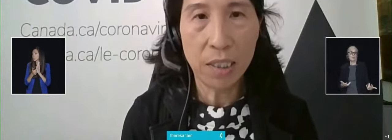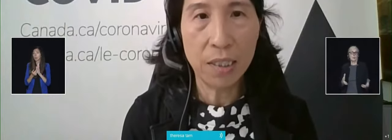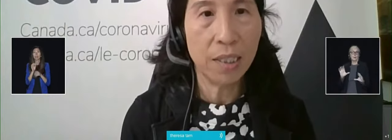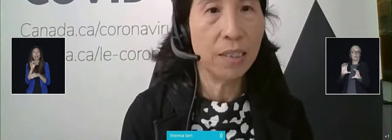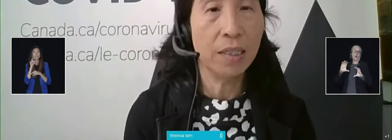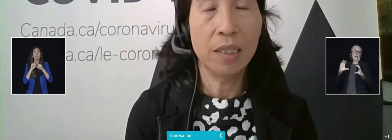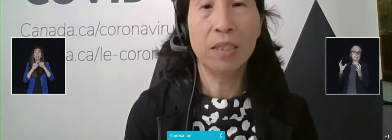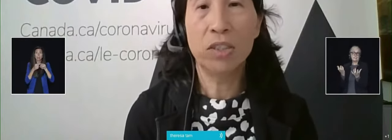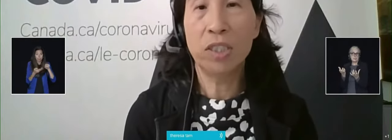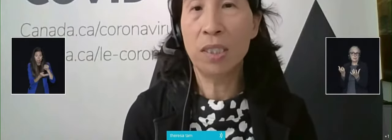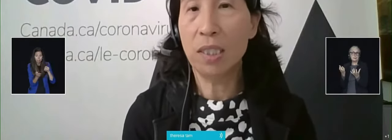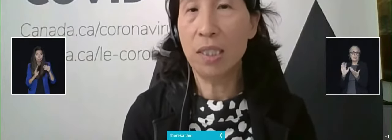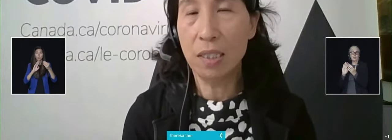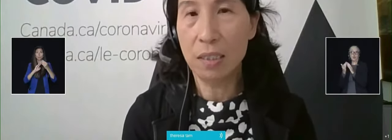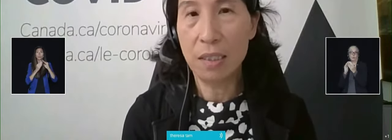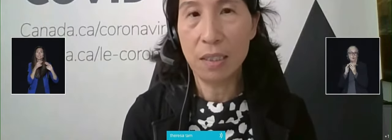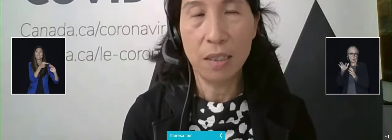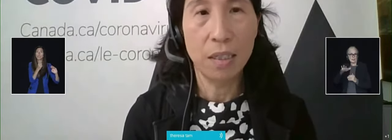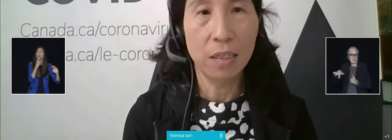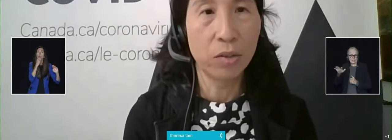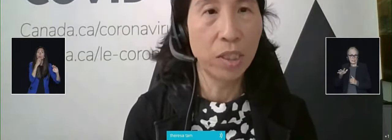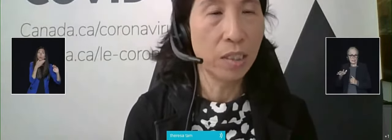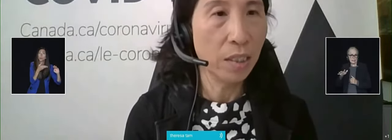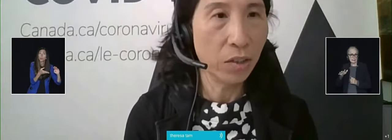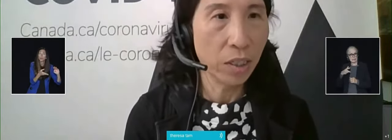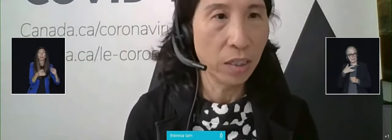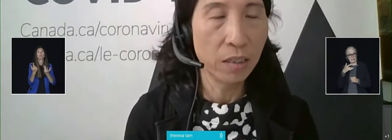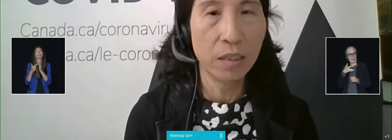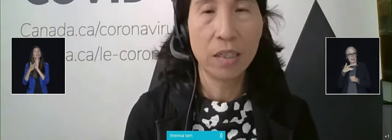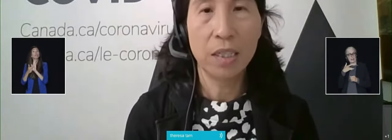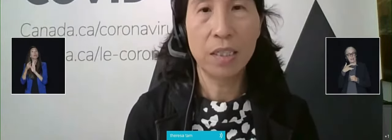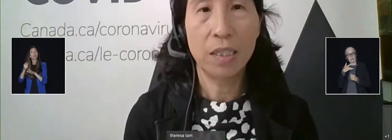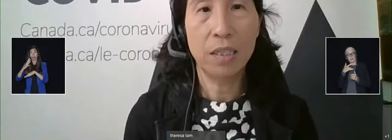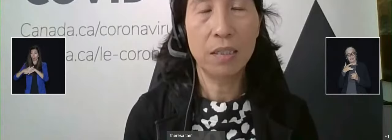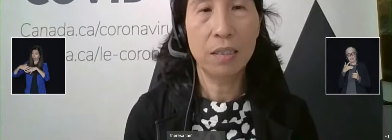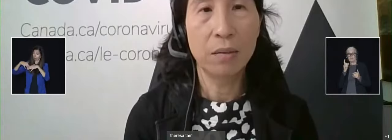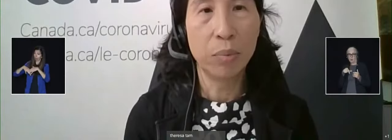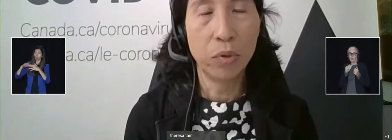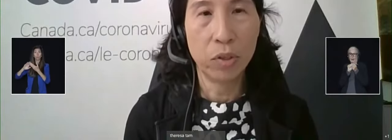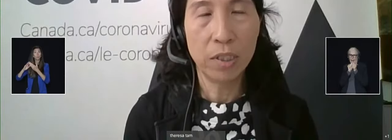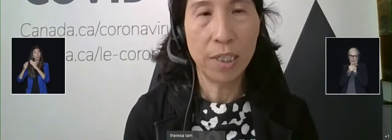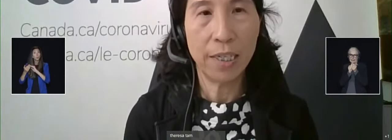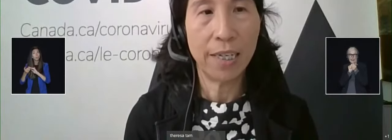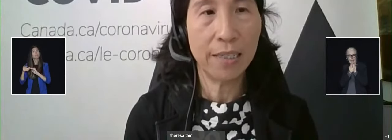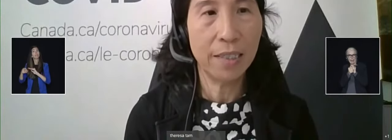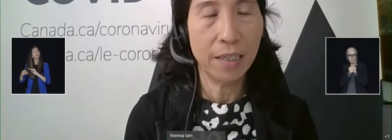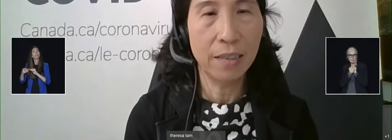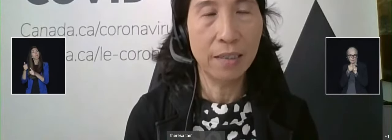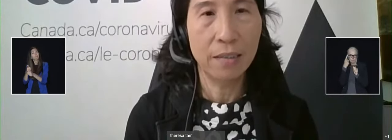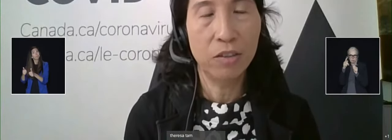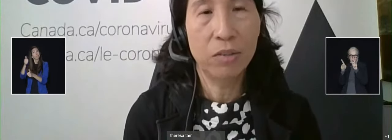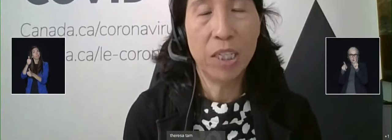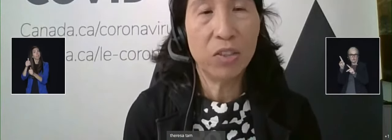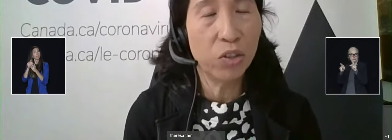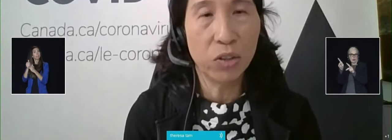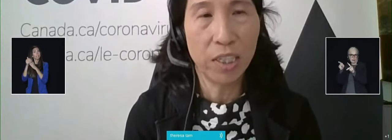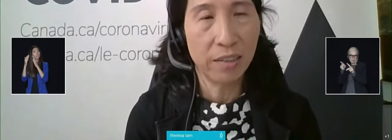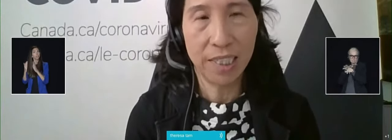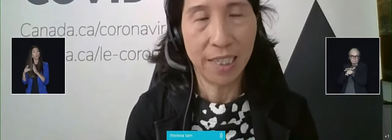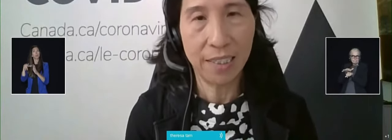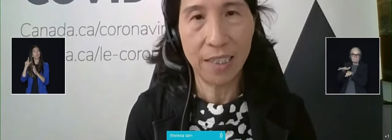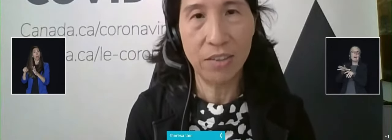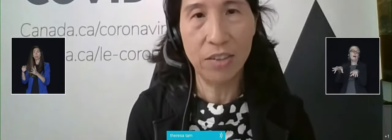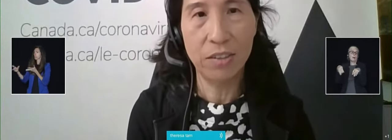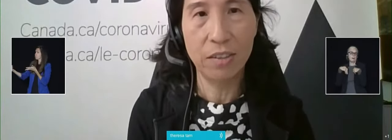community, it takes indigenous leaders talking to each other. It takes support to get access, just make